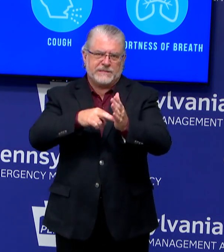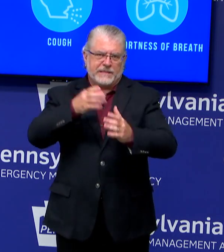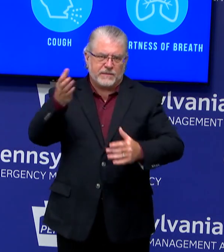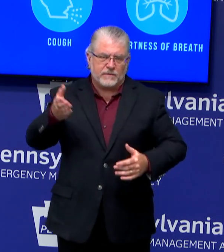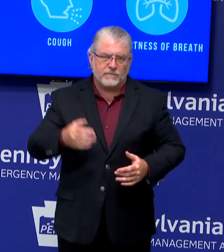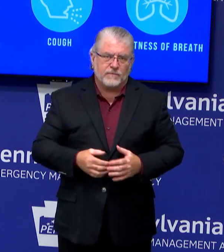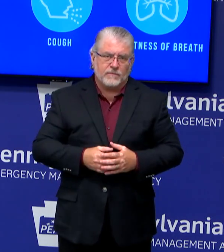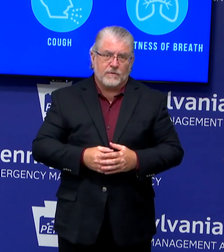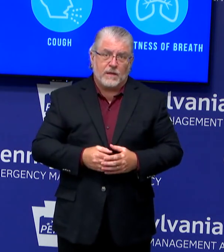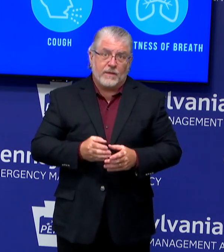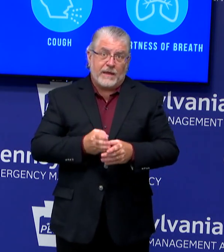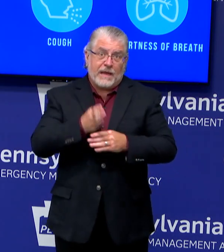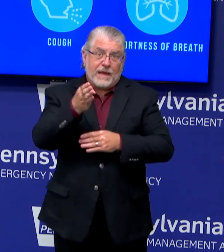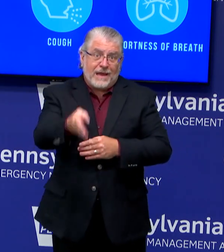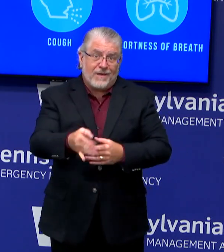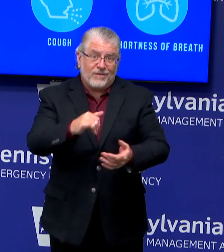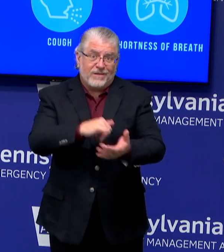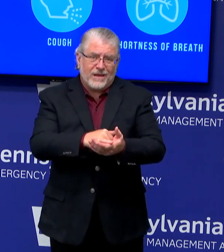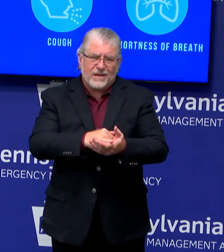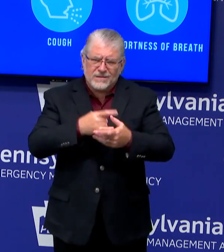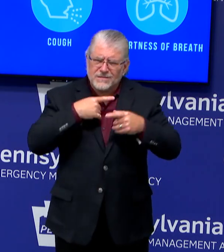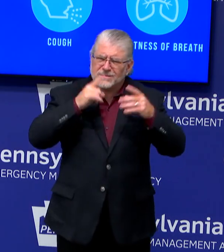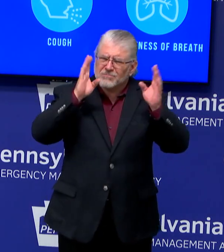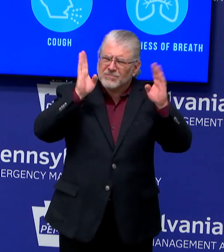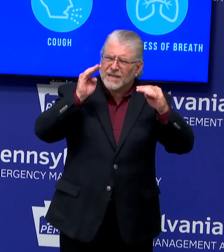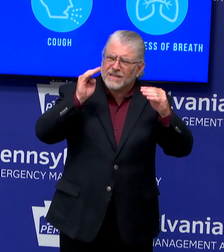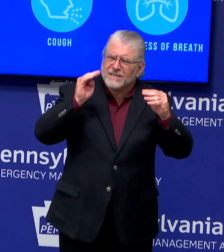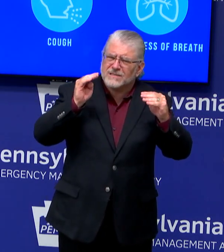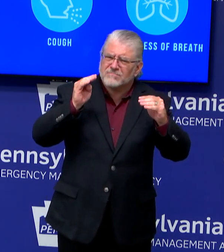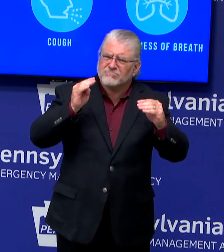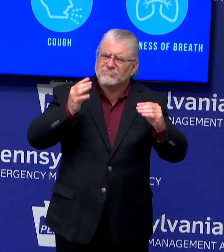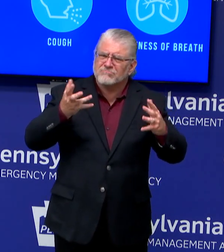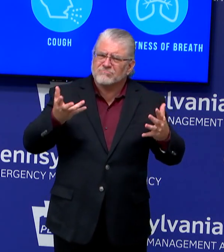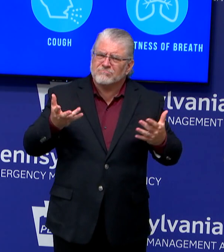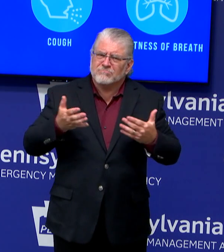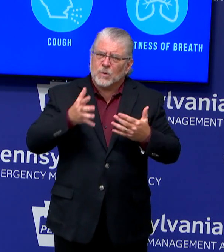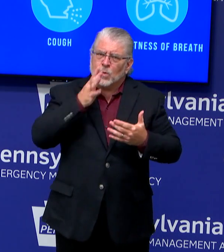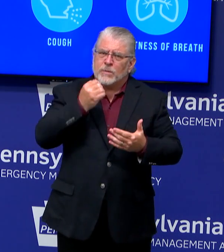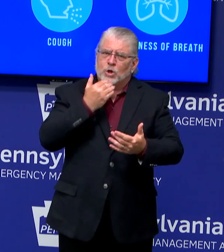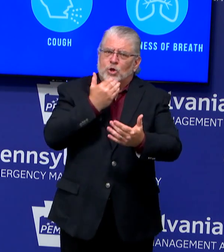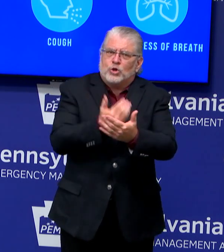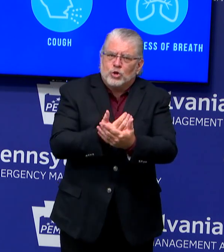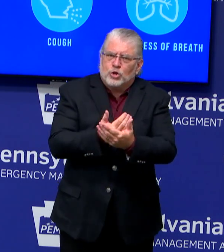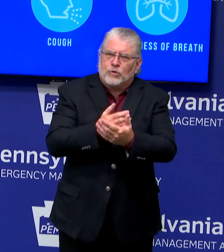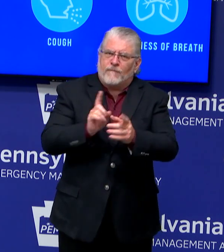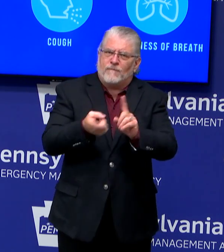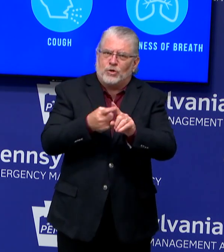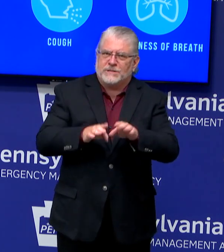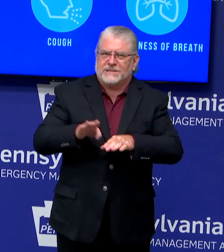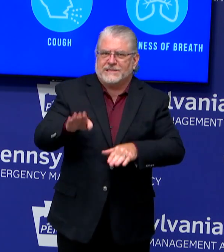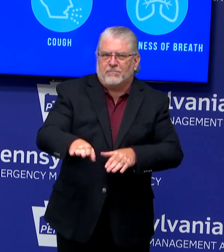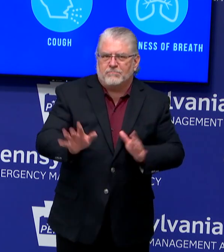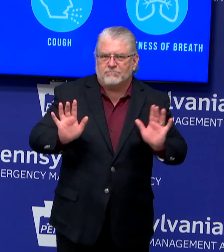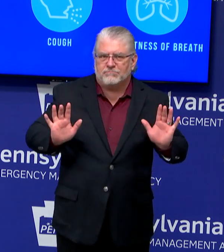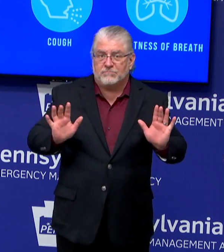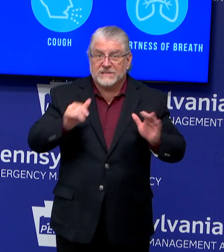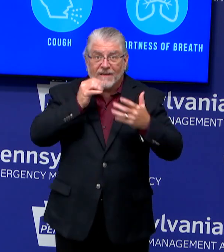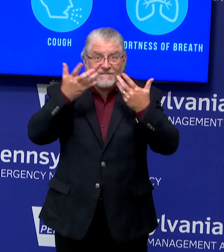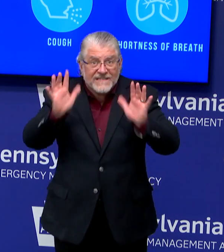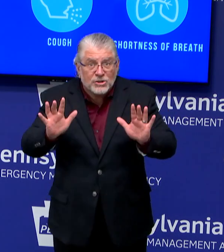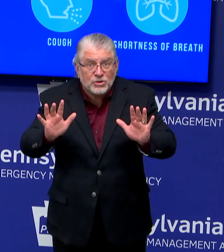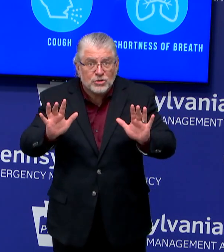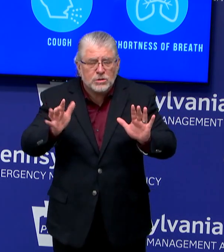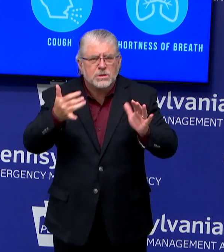expect, and we'll see, but I expect will be a really good first step. There's still work to do, and I'm